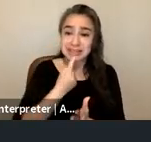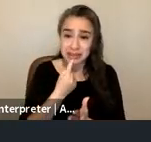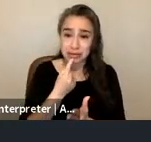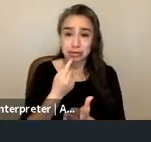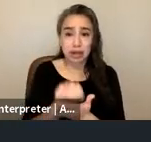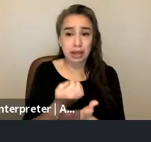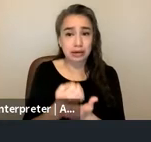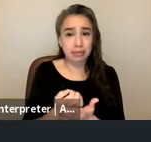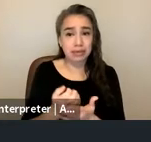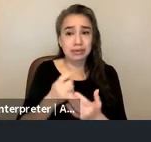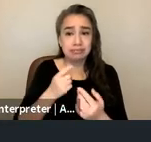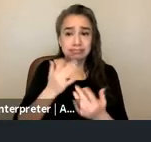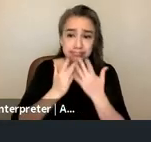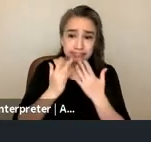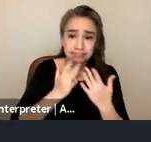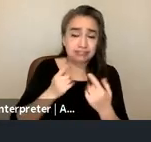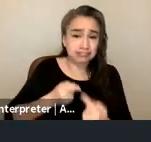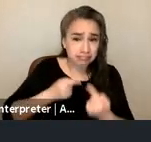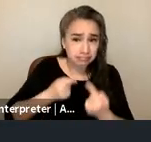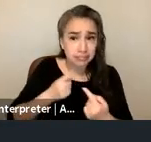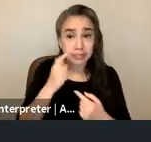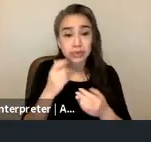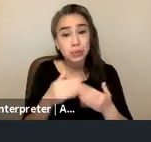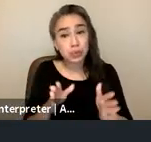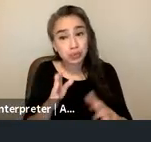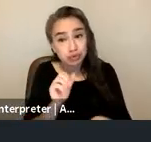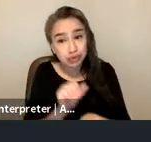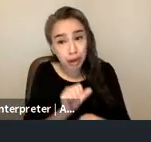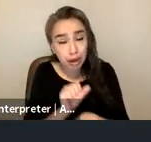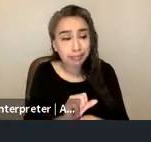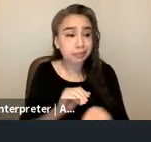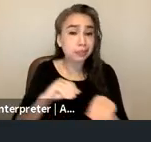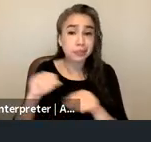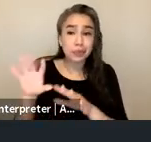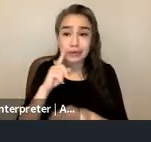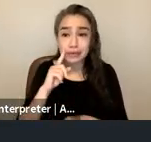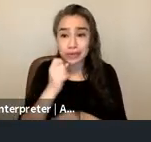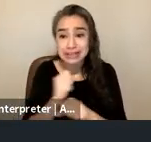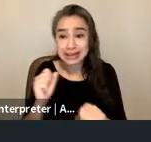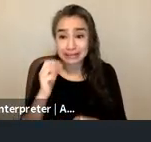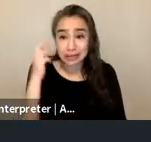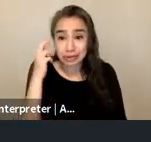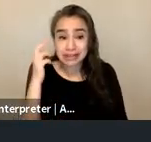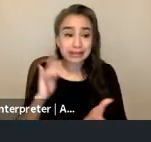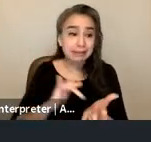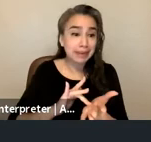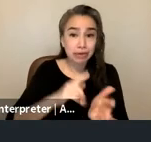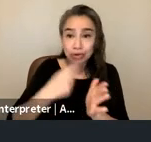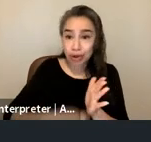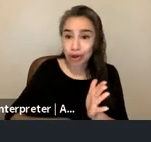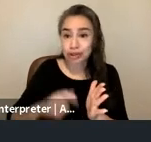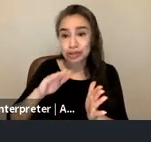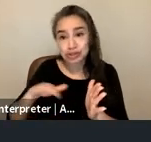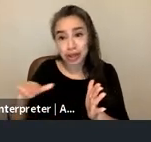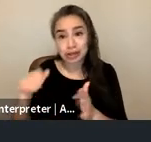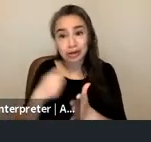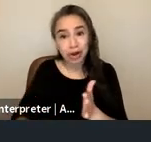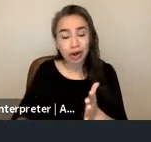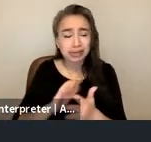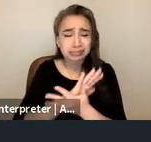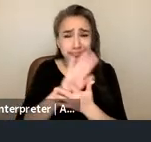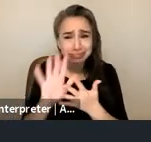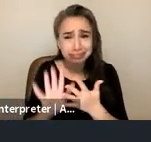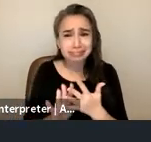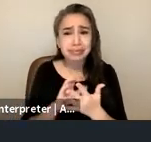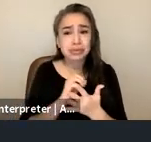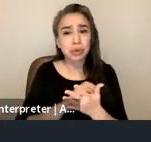a result of job loss moving for safety reasons medical costs and child care costs so voca really sought to mitigate some